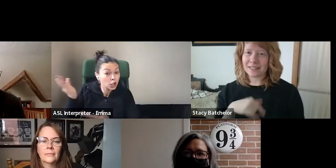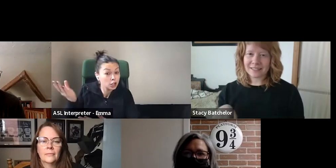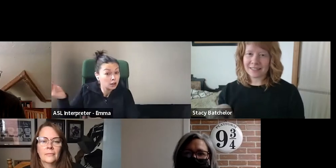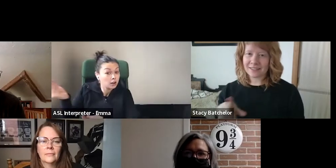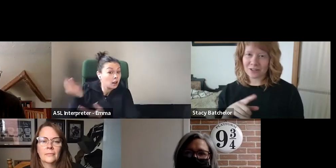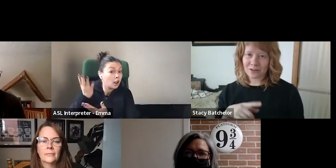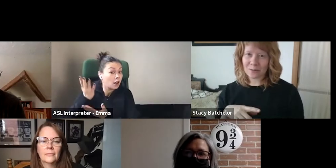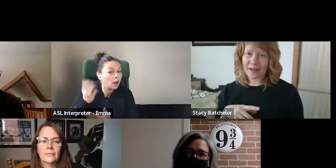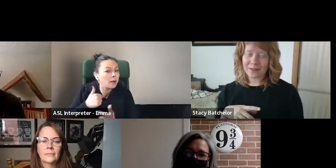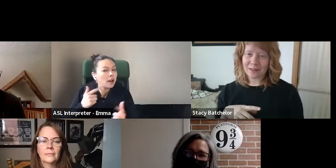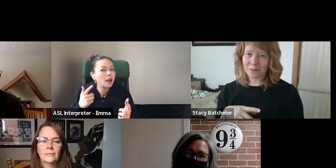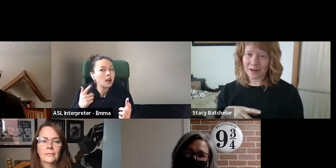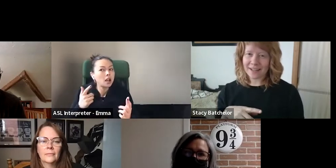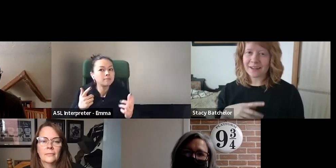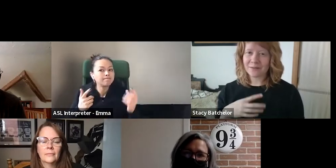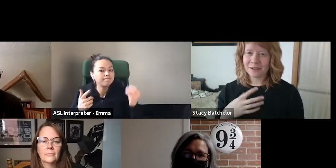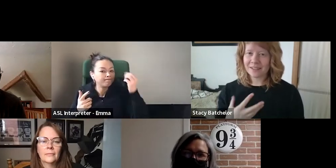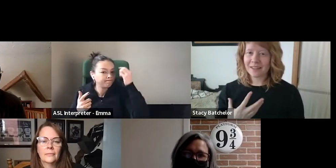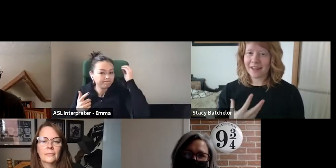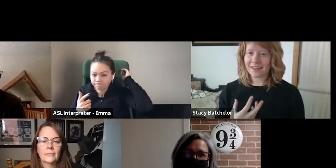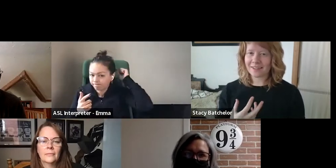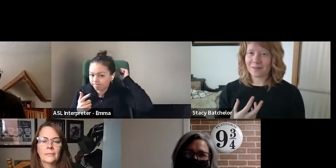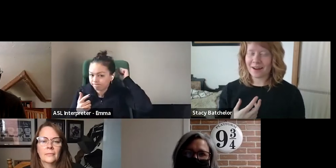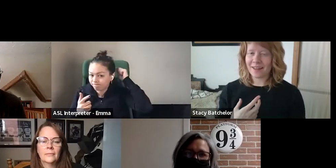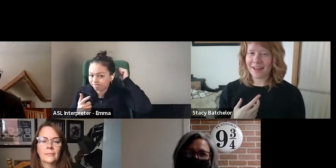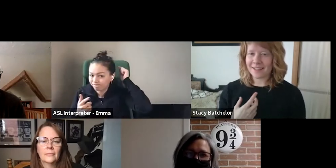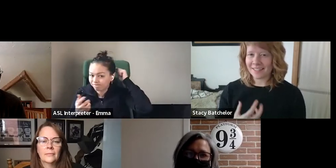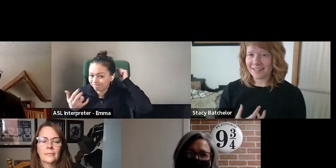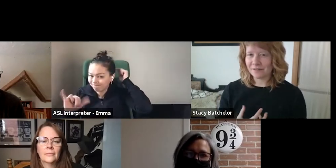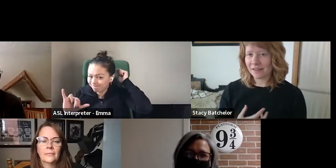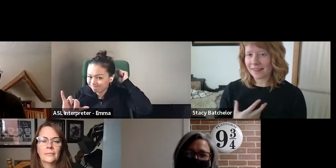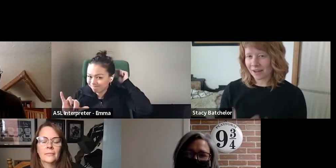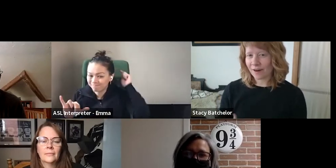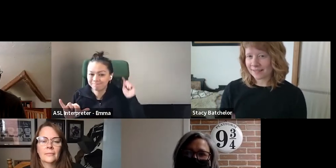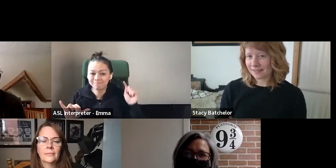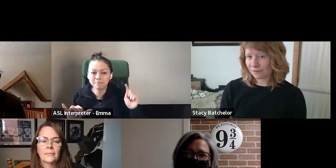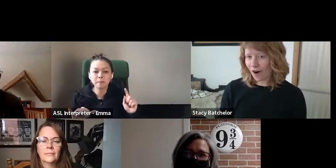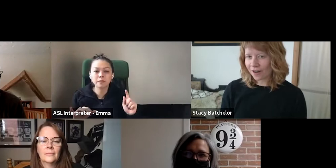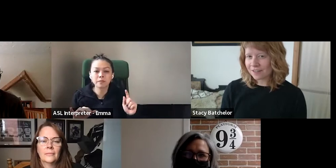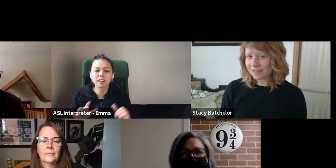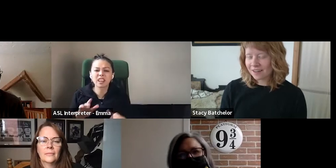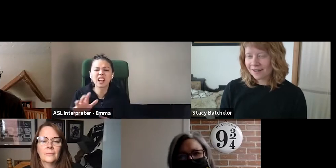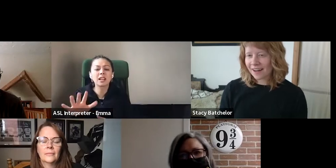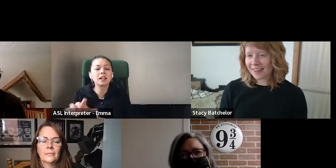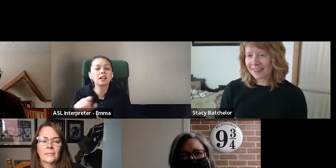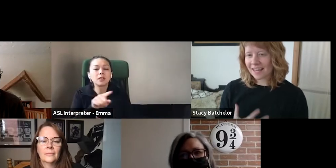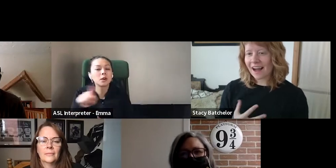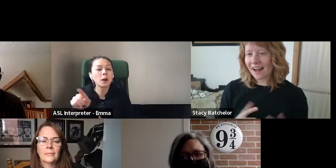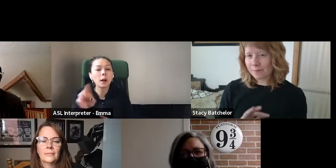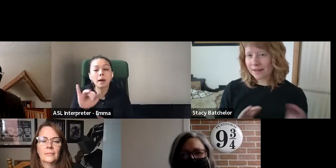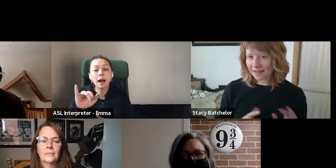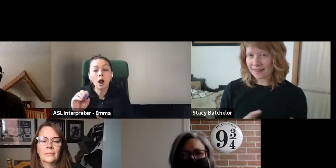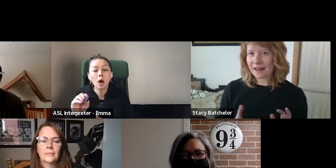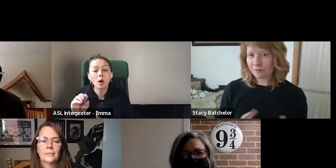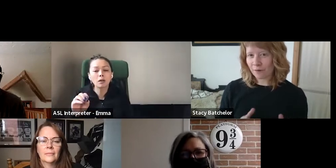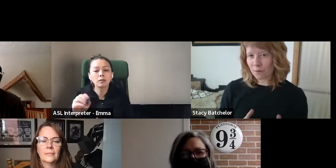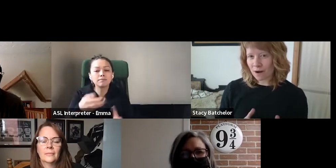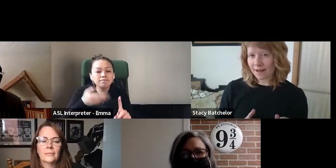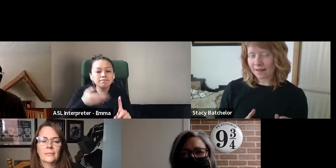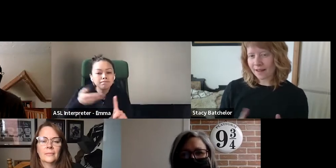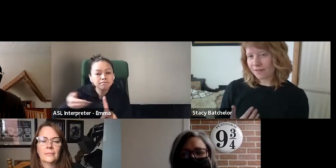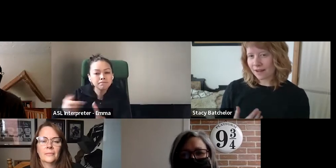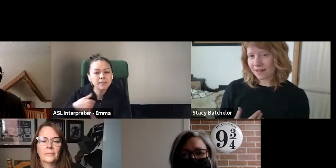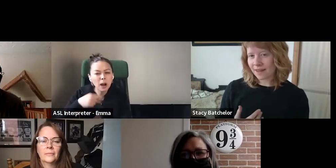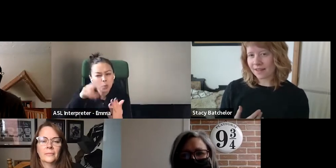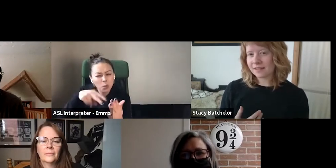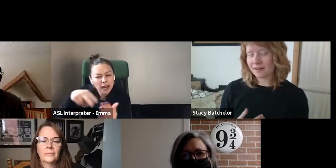Just listening to the bios that were read, I really like that idea of like the crisis of heart. I think I've been in that for a